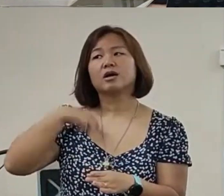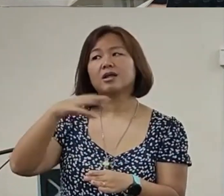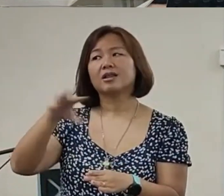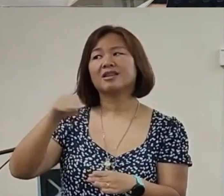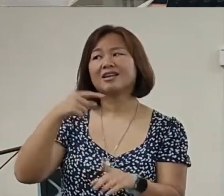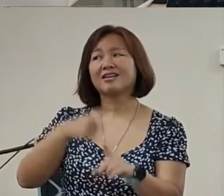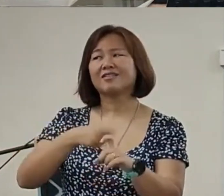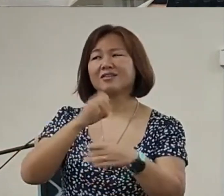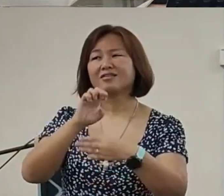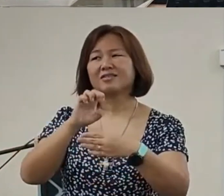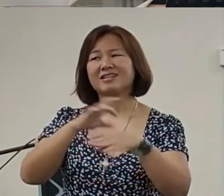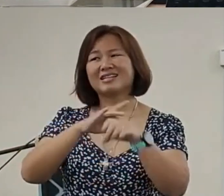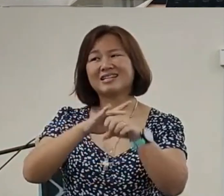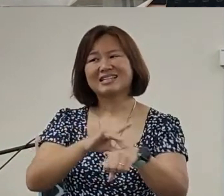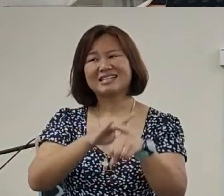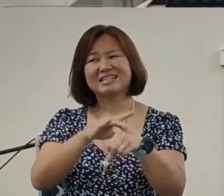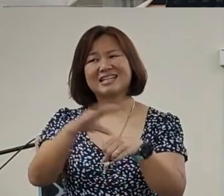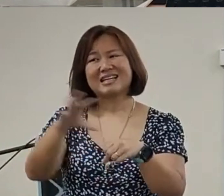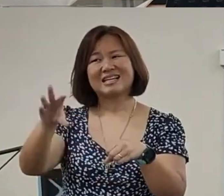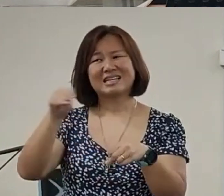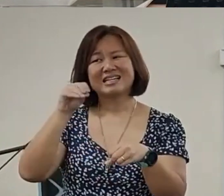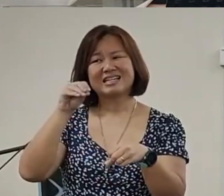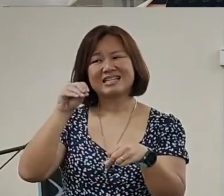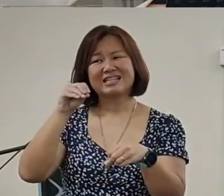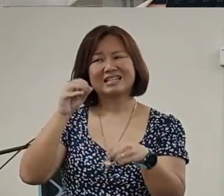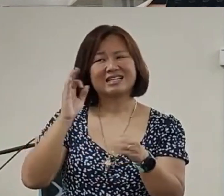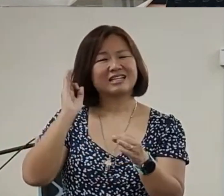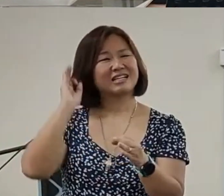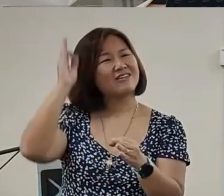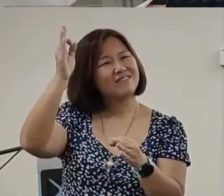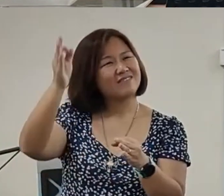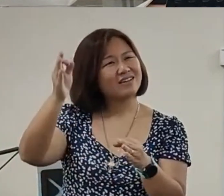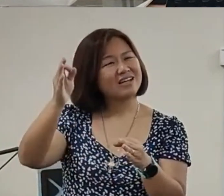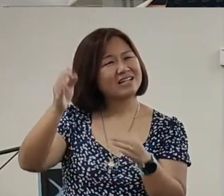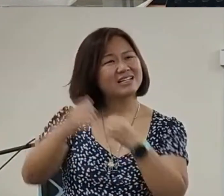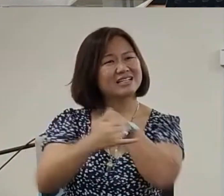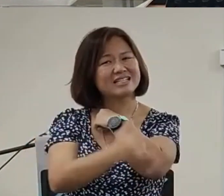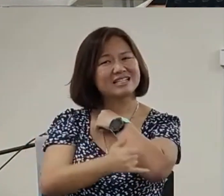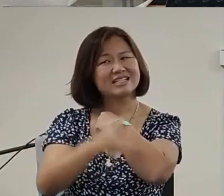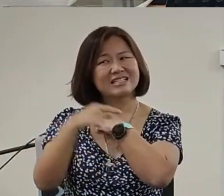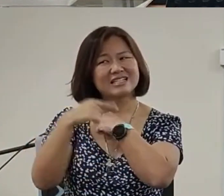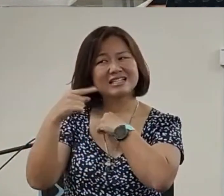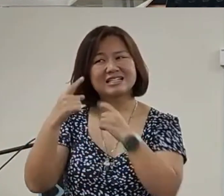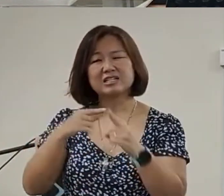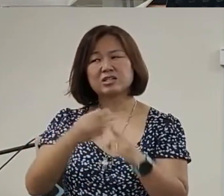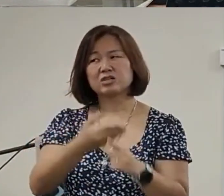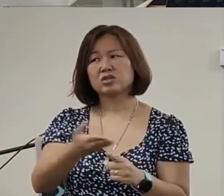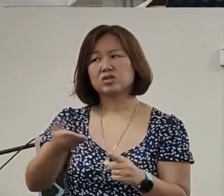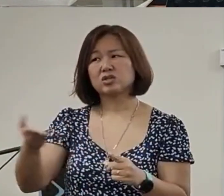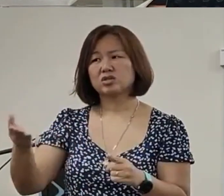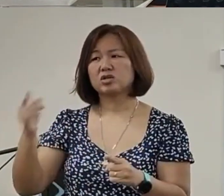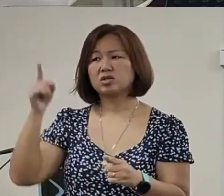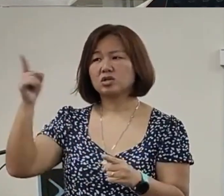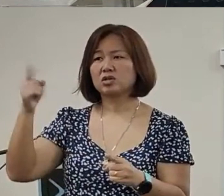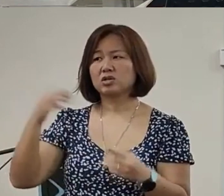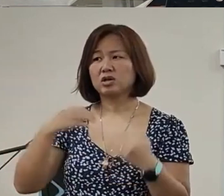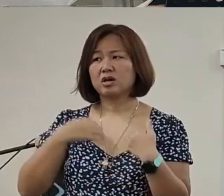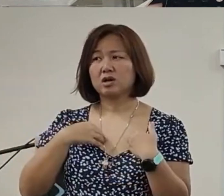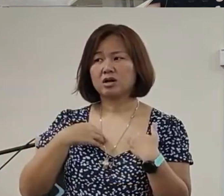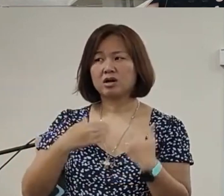and called from its father's regions and said to you you are my servant